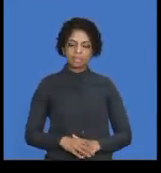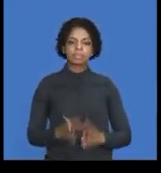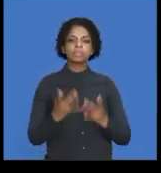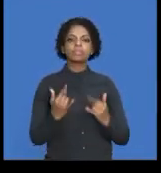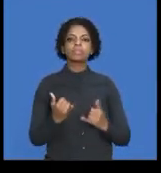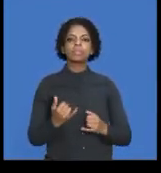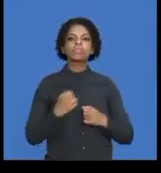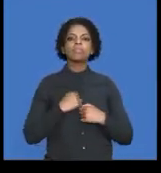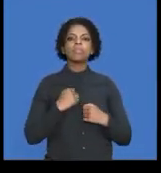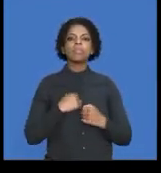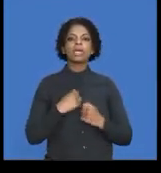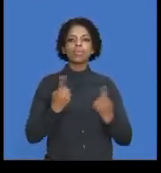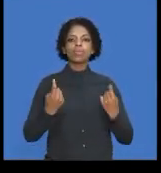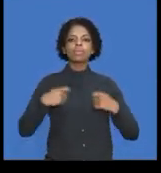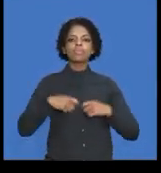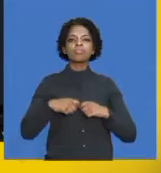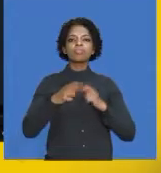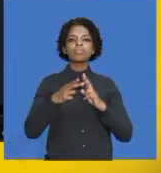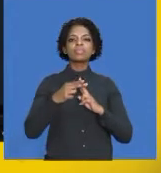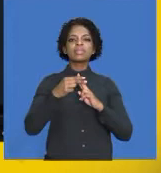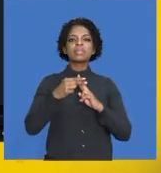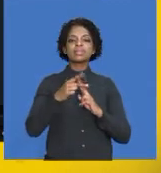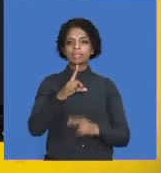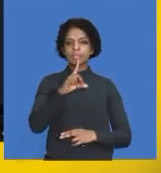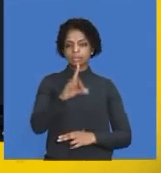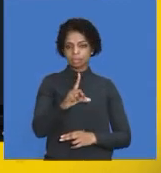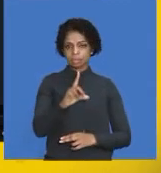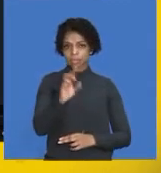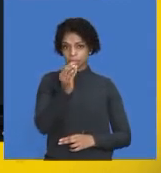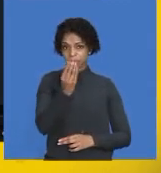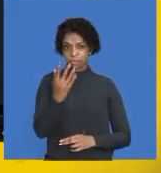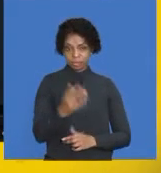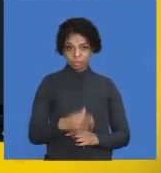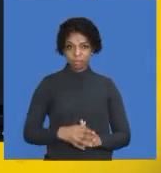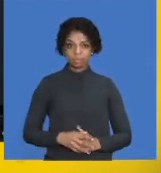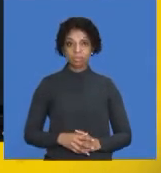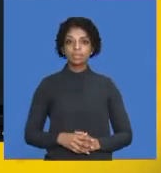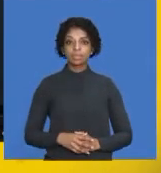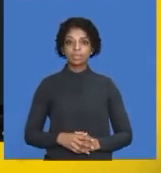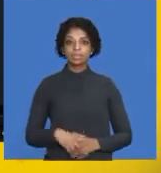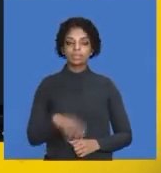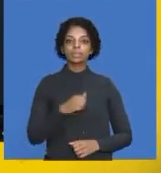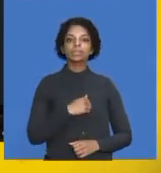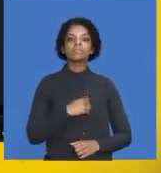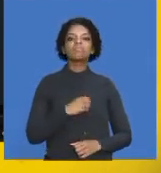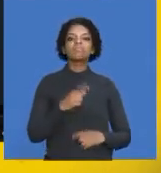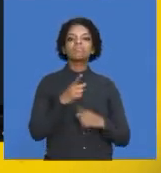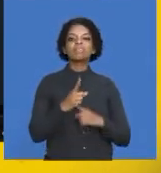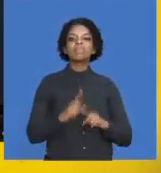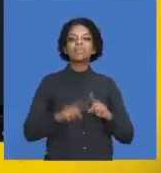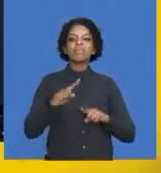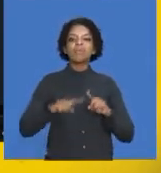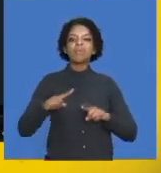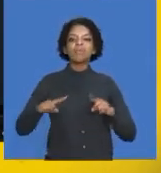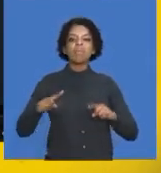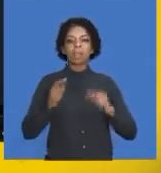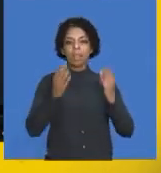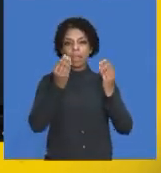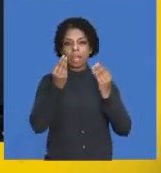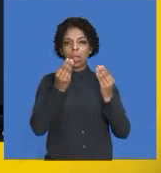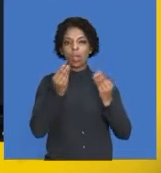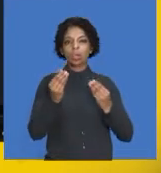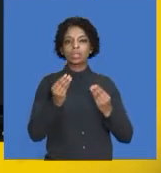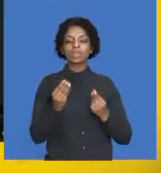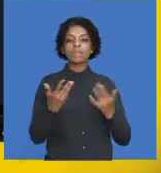contribution per unit? It is my selling price per unit minus my variable cost per